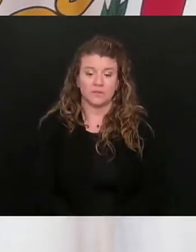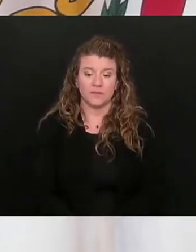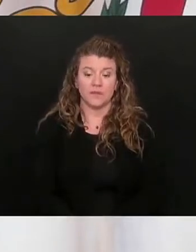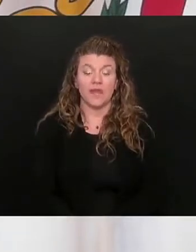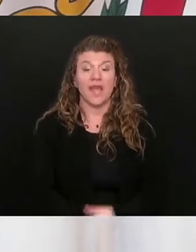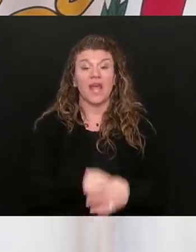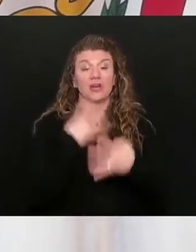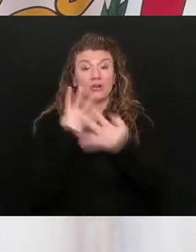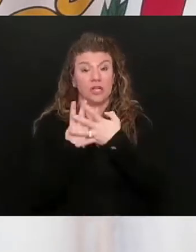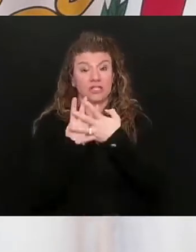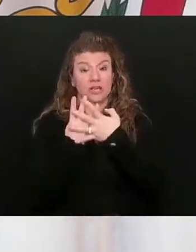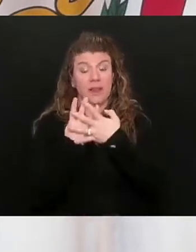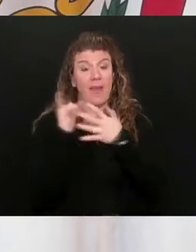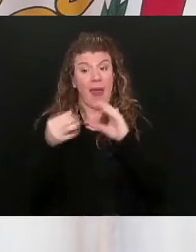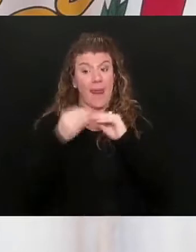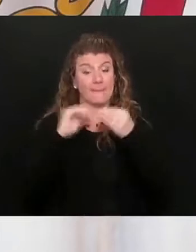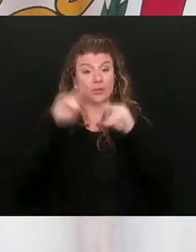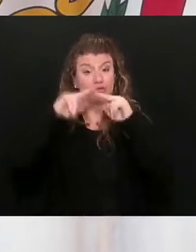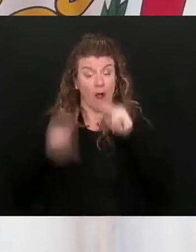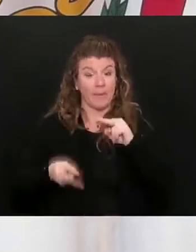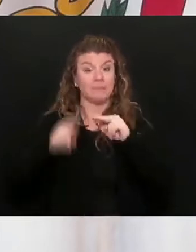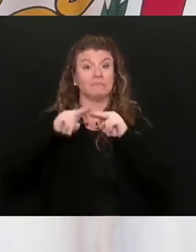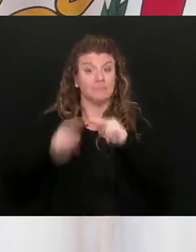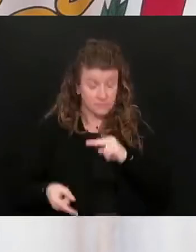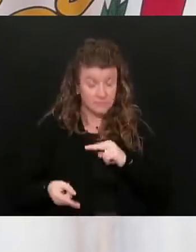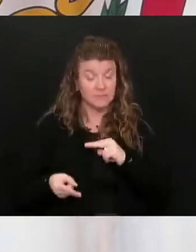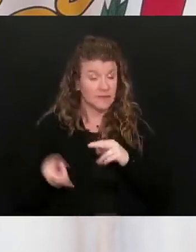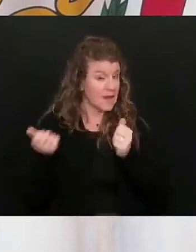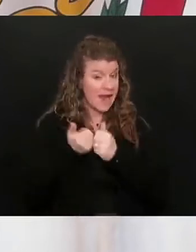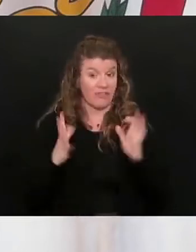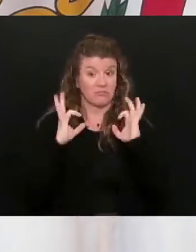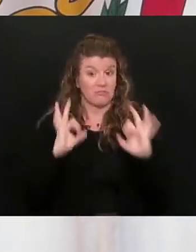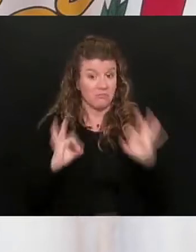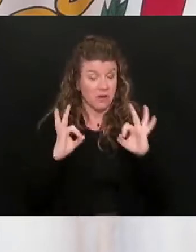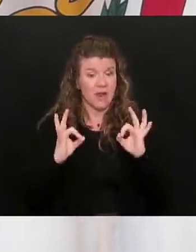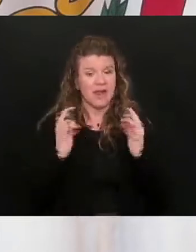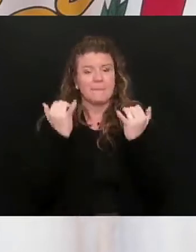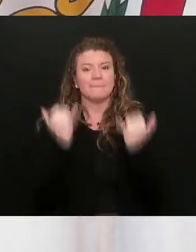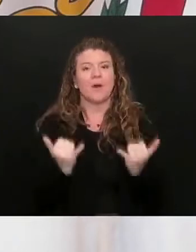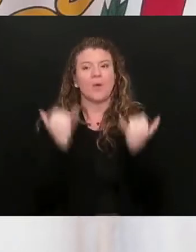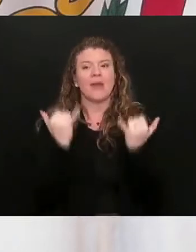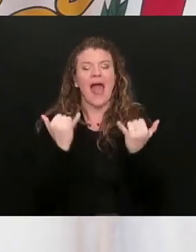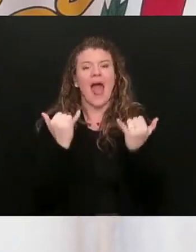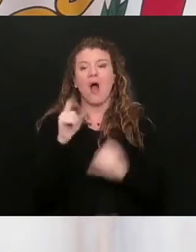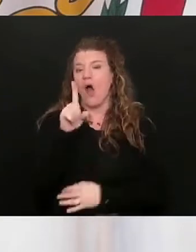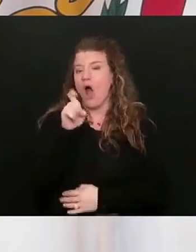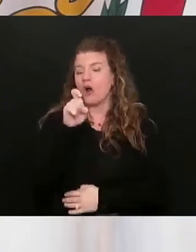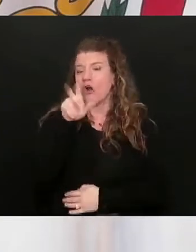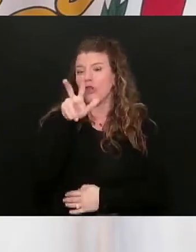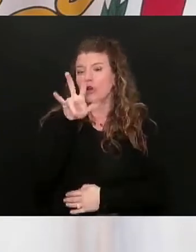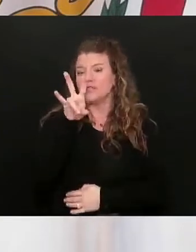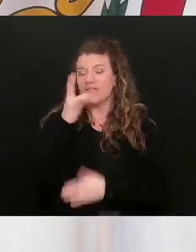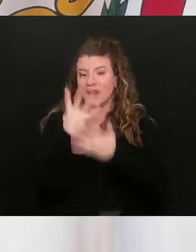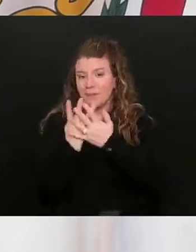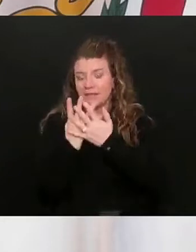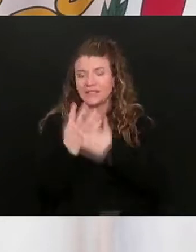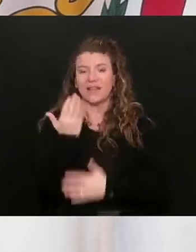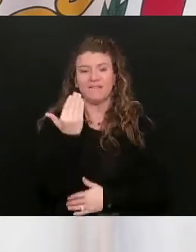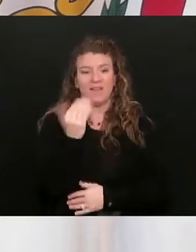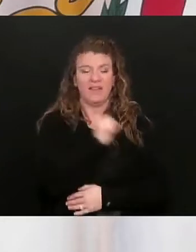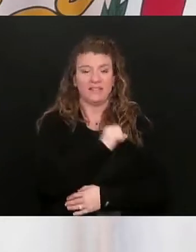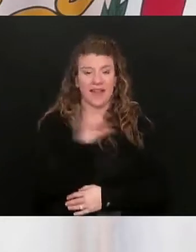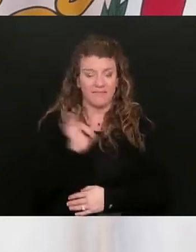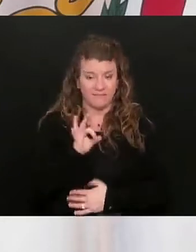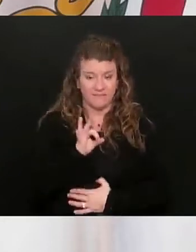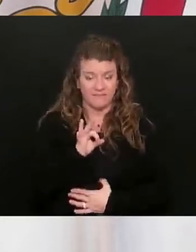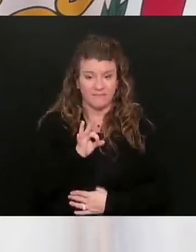Corrections, number is dropping substantially and everything, but we're now back to 137 inmates and 15 staff